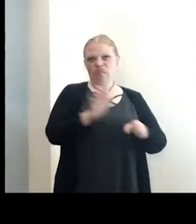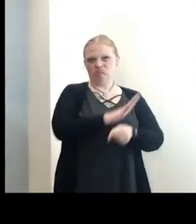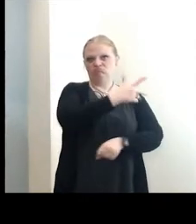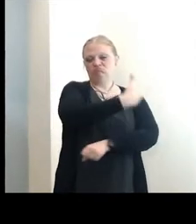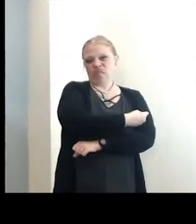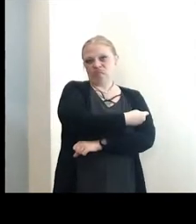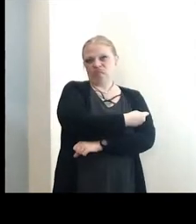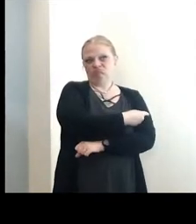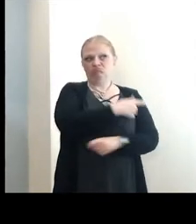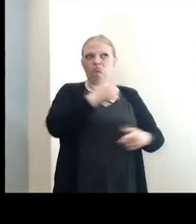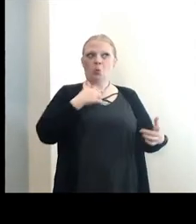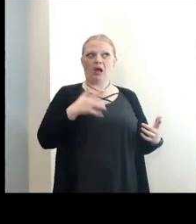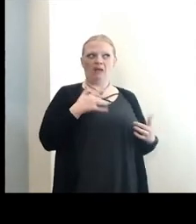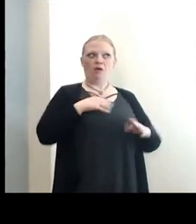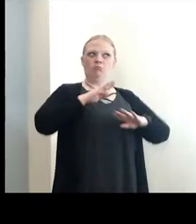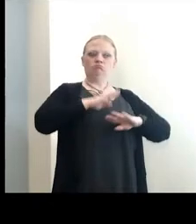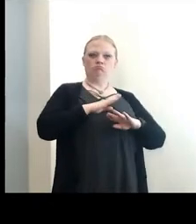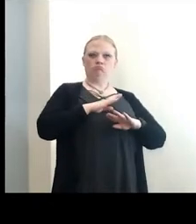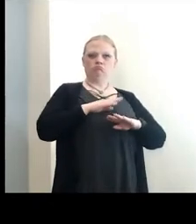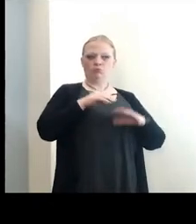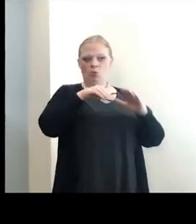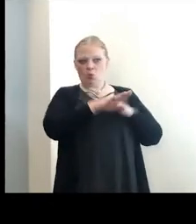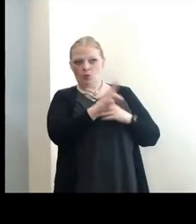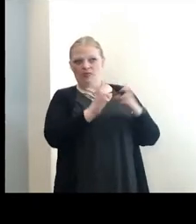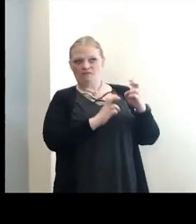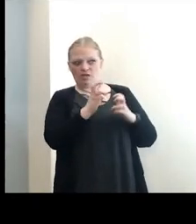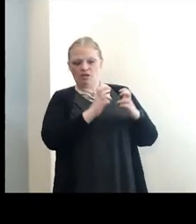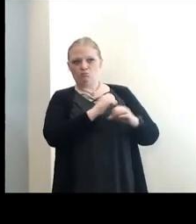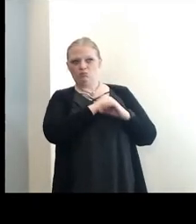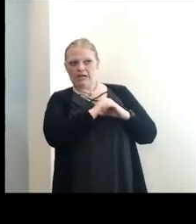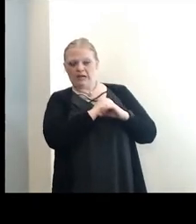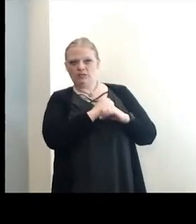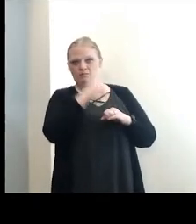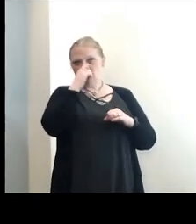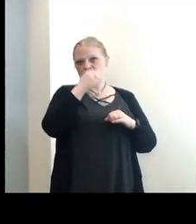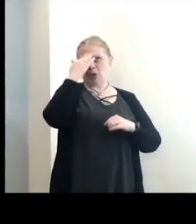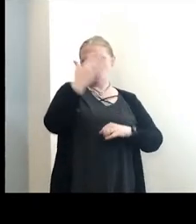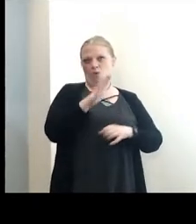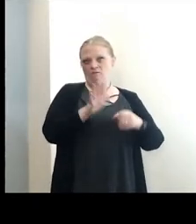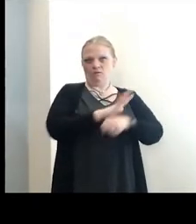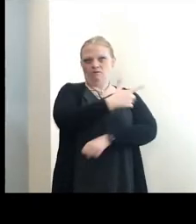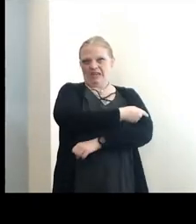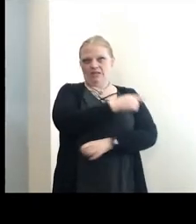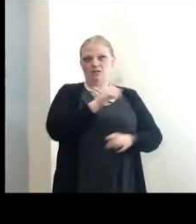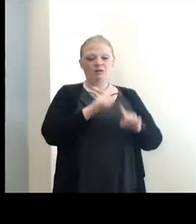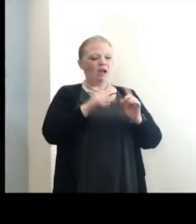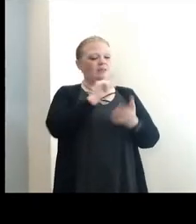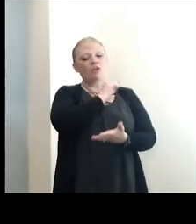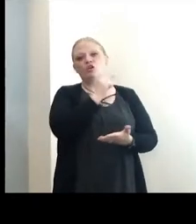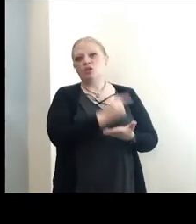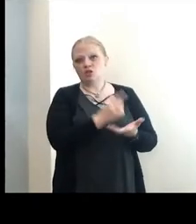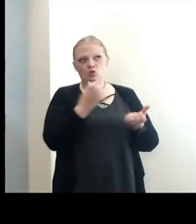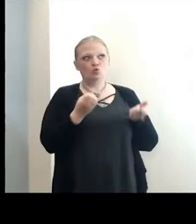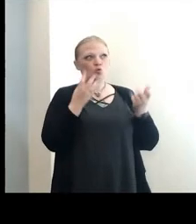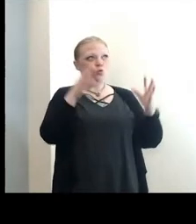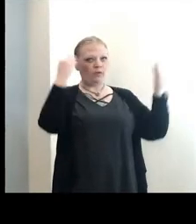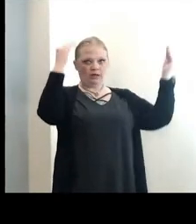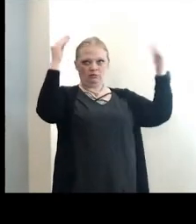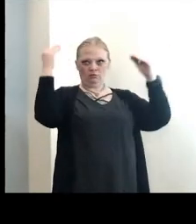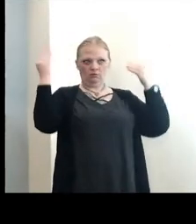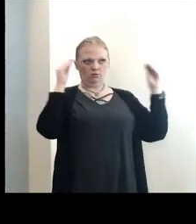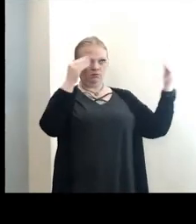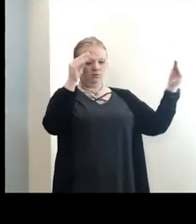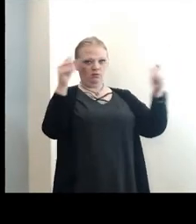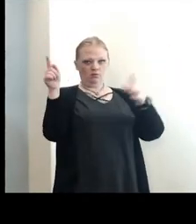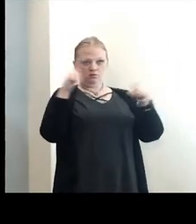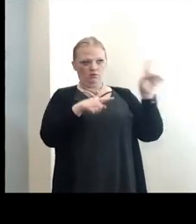So at least I'll feel better setting foot in the fair protected knowing I'm fully vaccinated. But I guarantee you there's going to be a lot of vendors and the like who